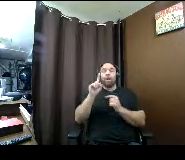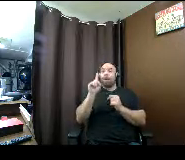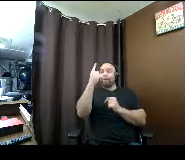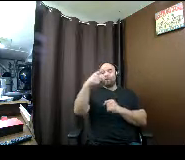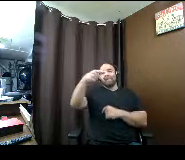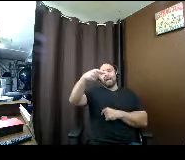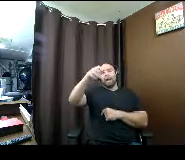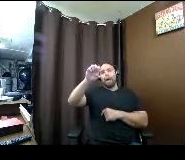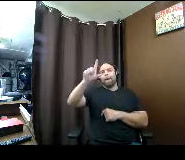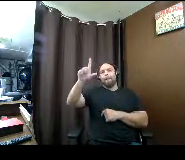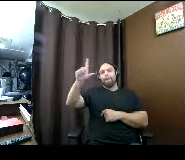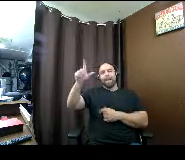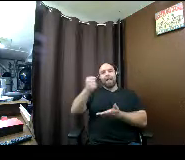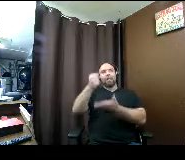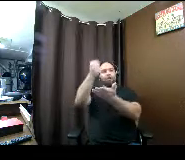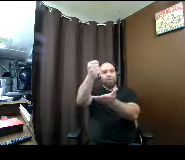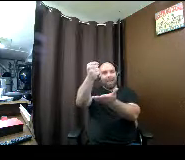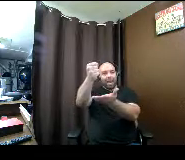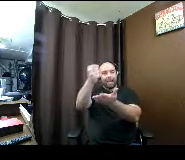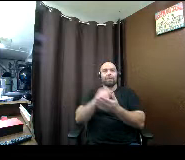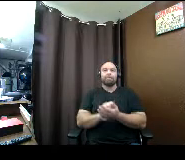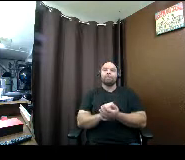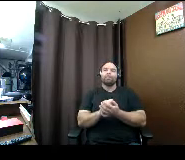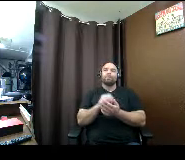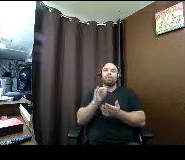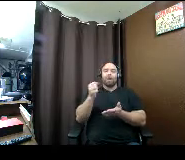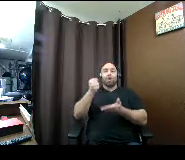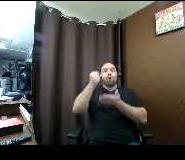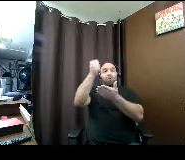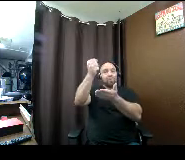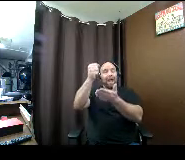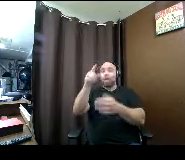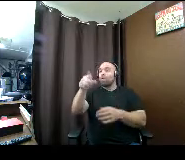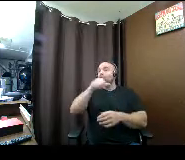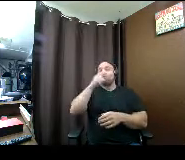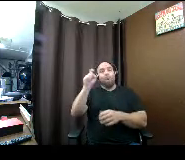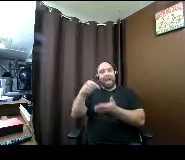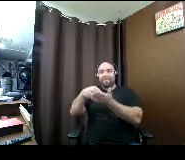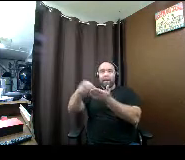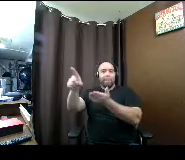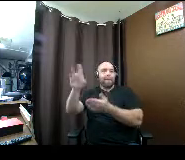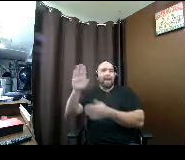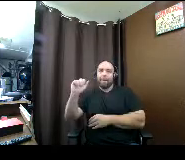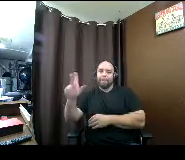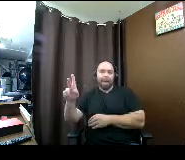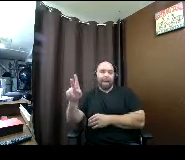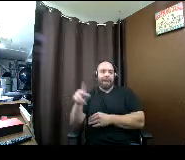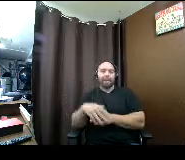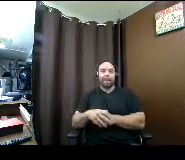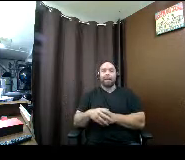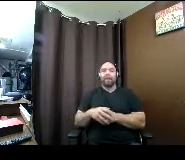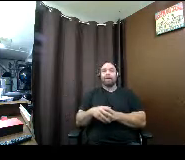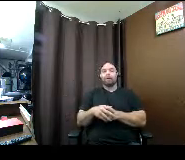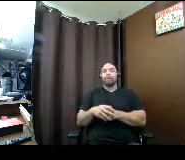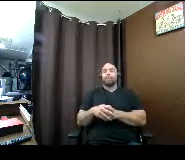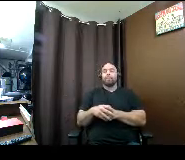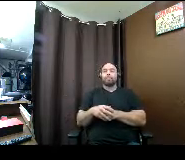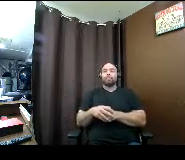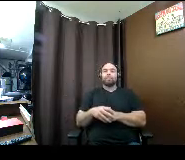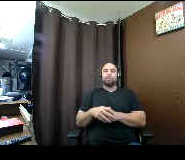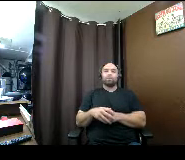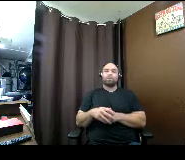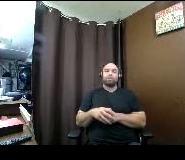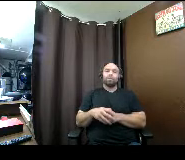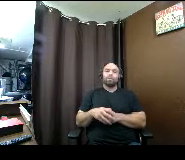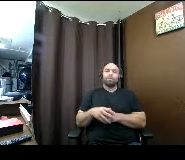grants again are money it's funds that you don't have to pay back unless you're in a situation where um let's say